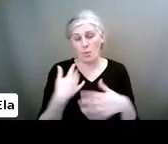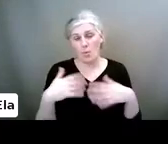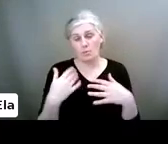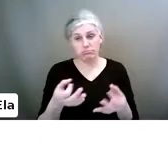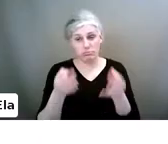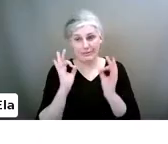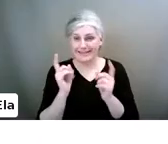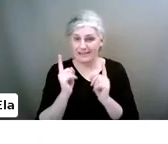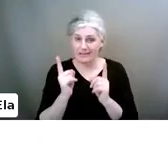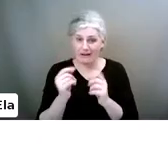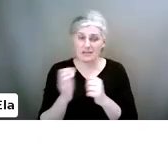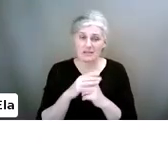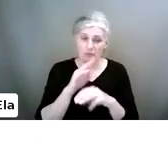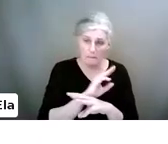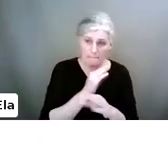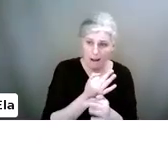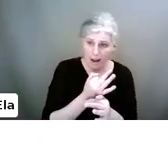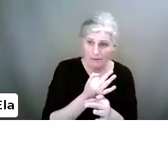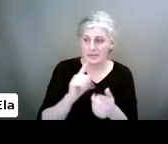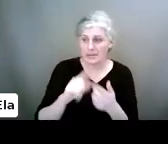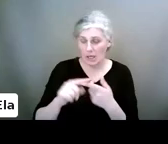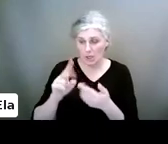advice for parents and for users.